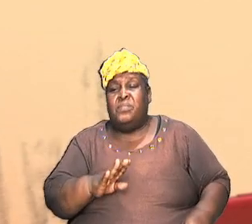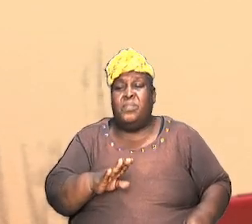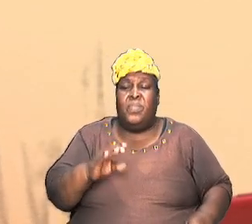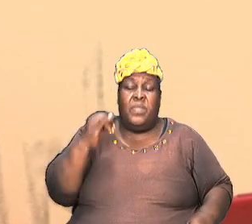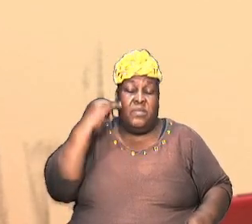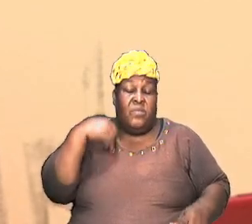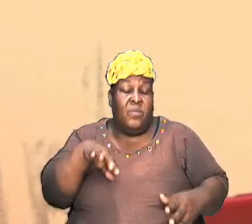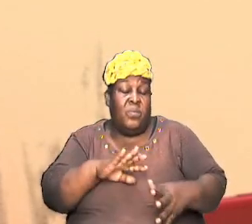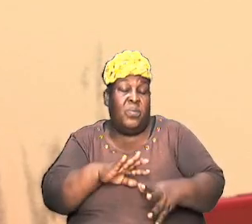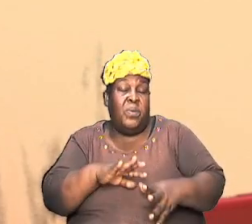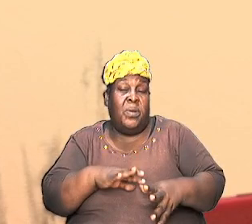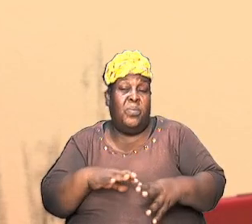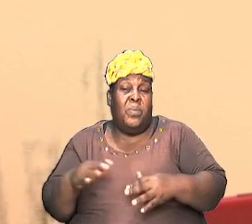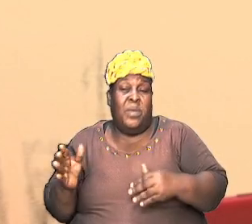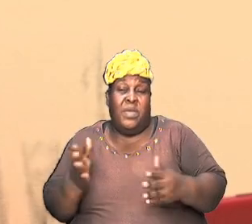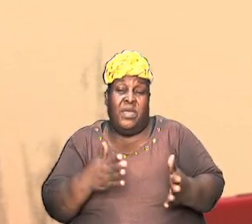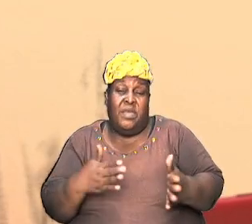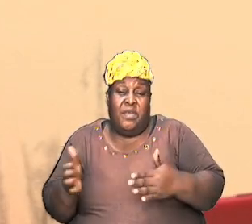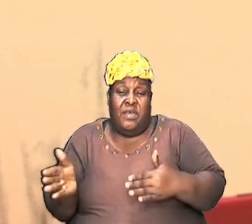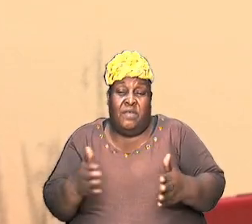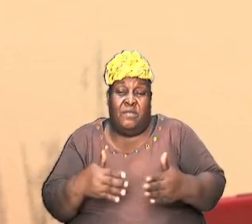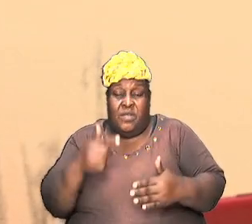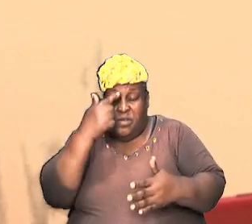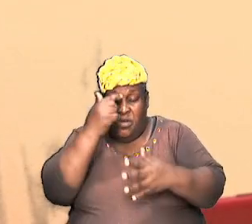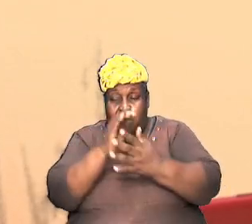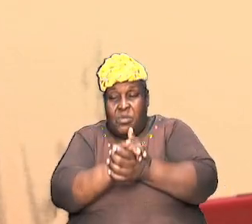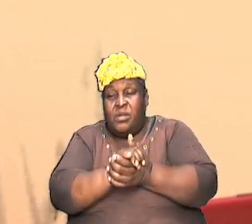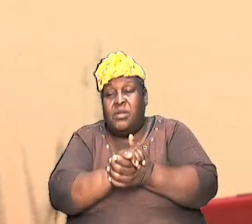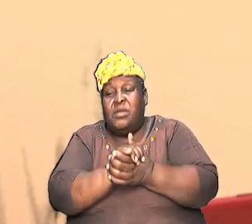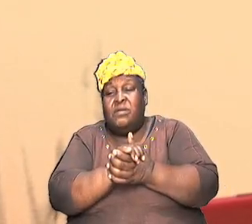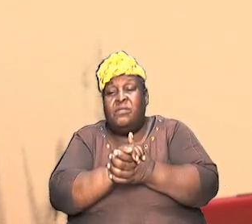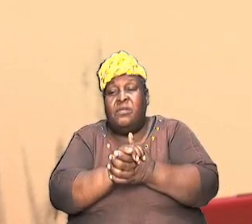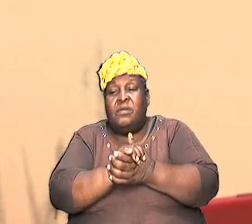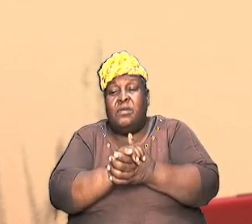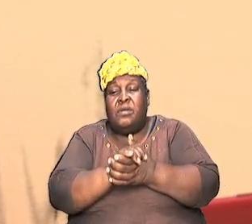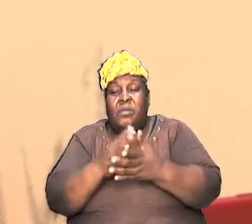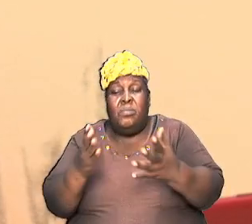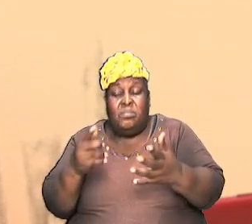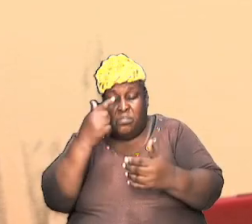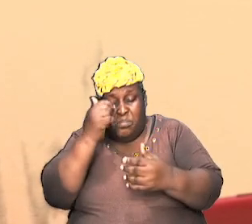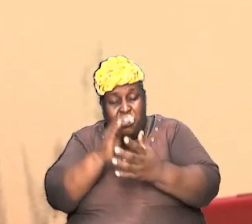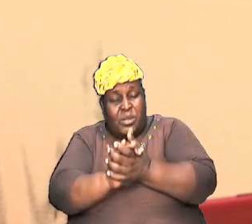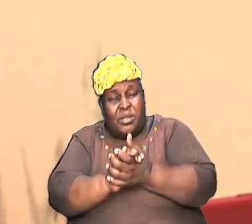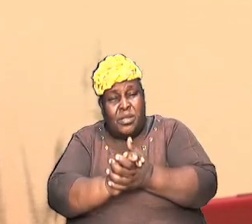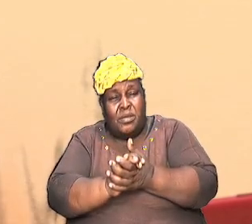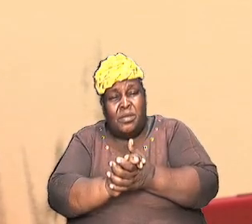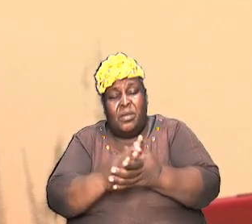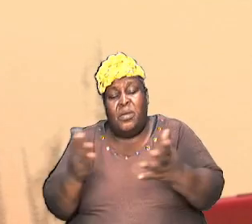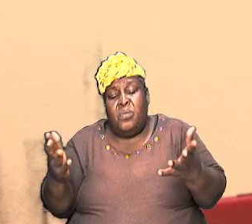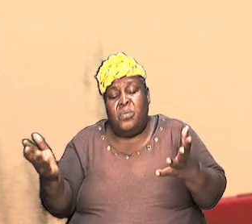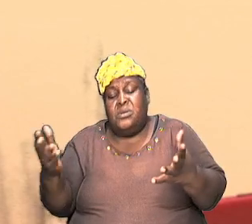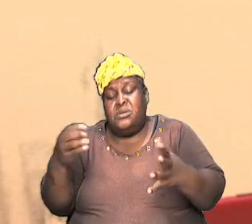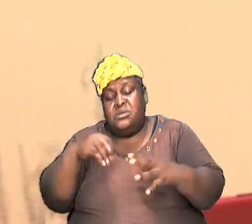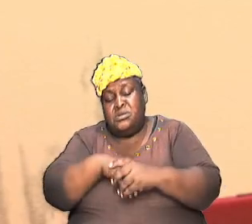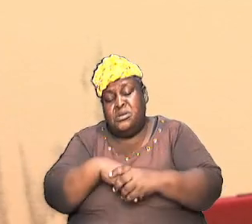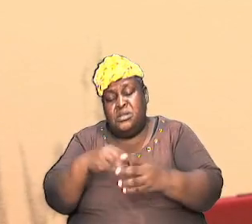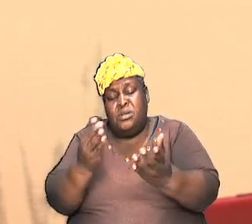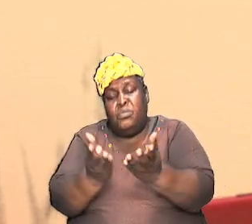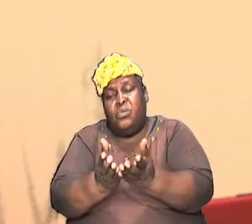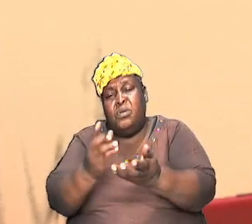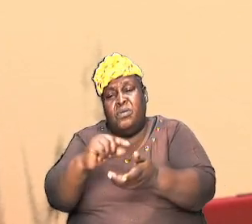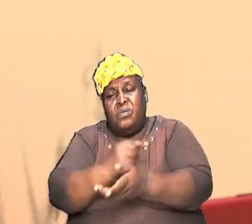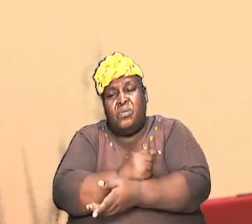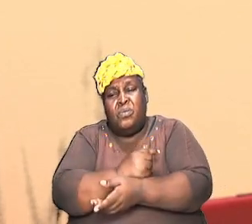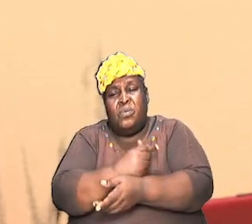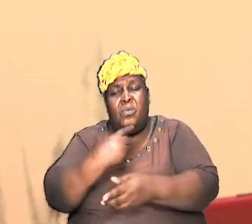belief system as it relates to what transpired in the book of Genesis, then we are going to have a